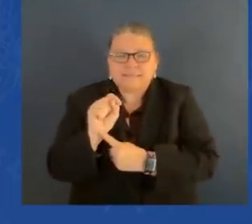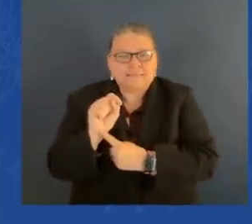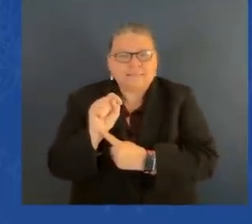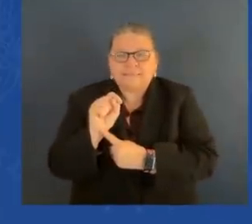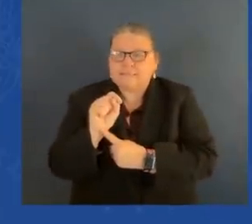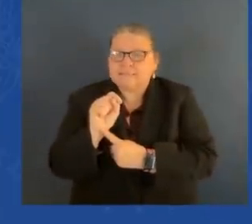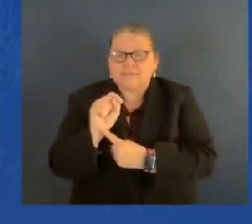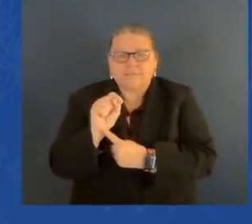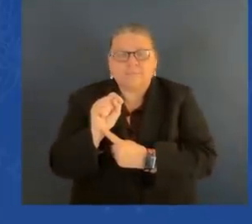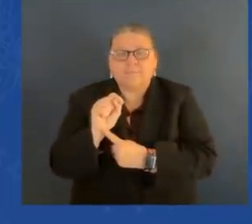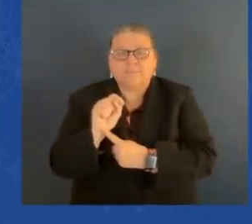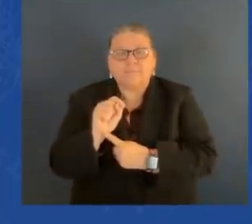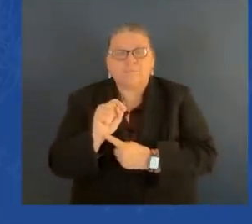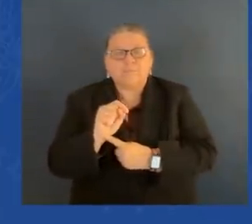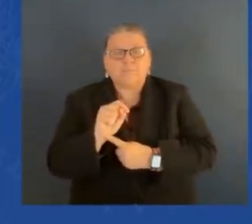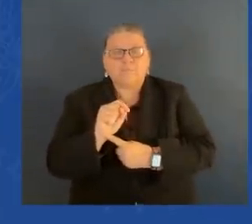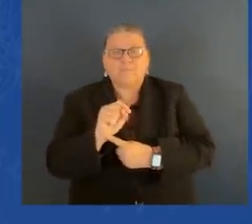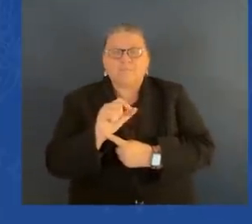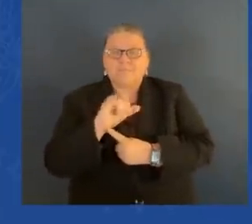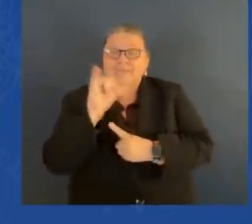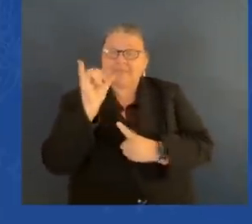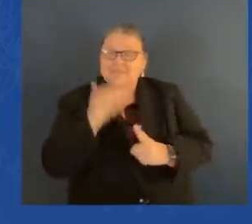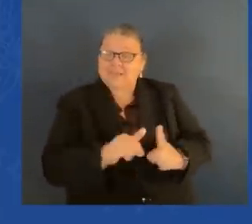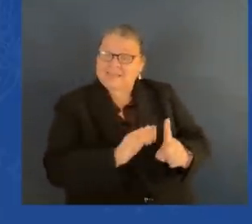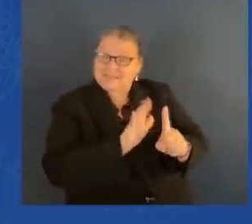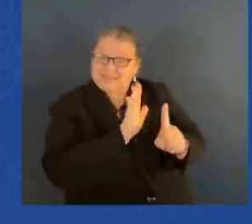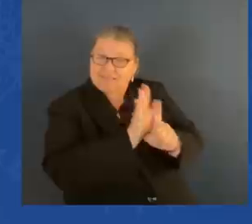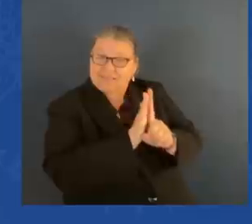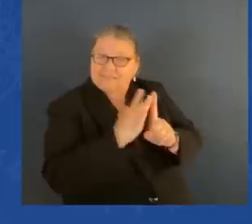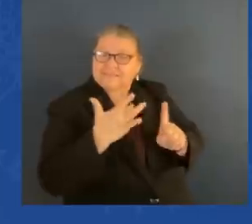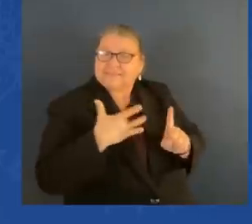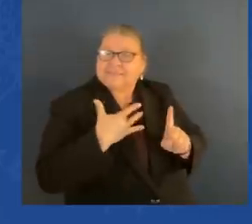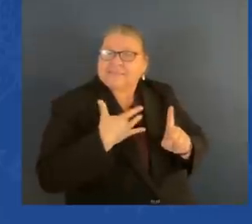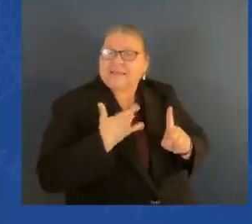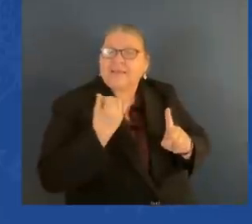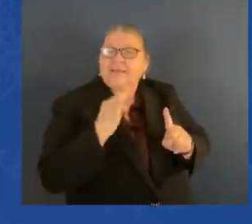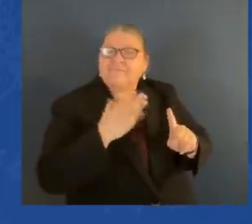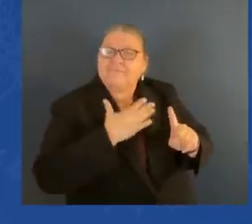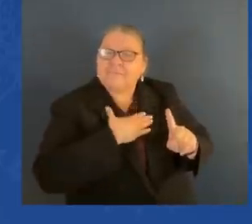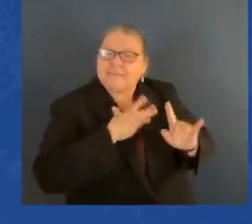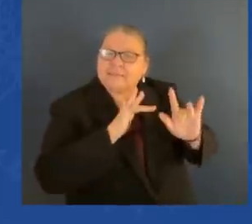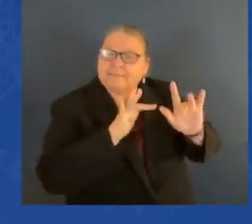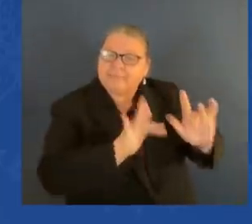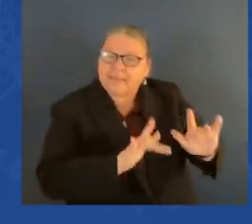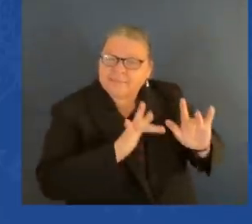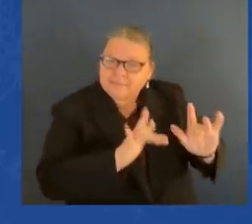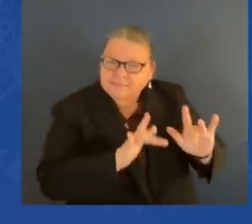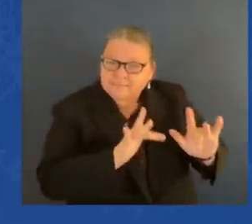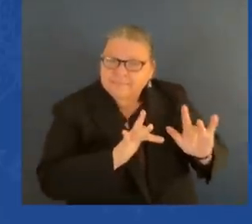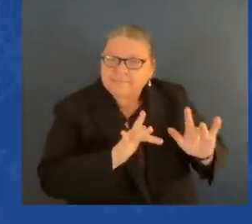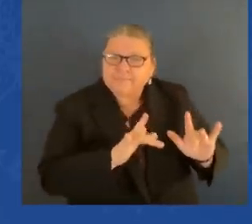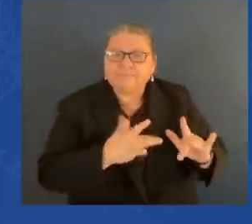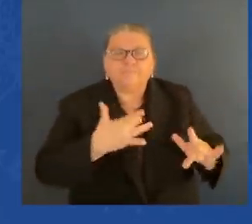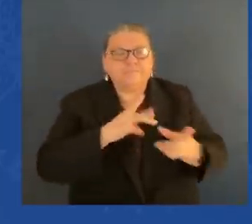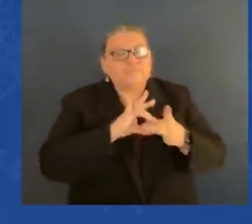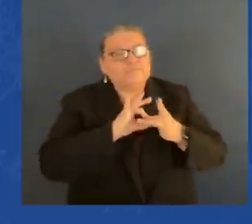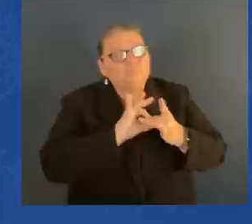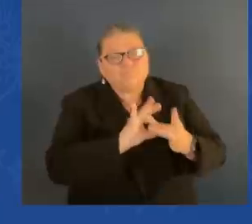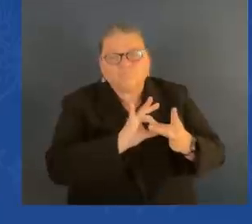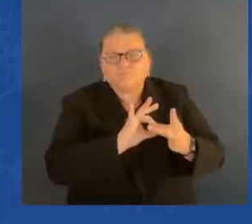Fritz had a special way about him that I don't think he would